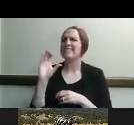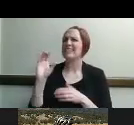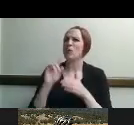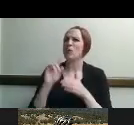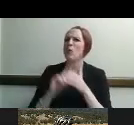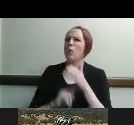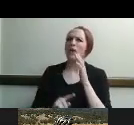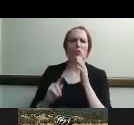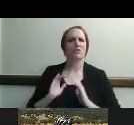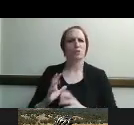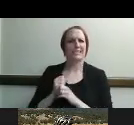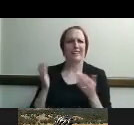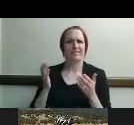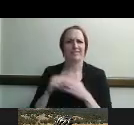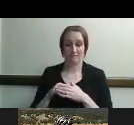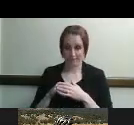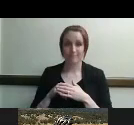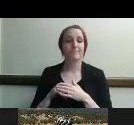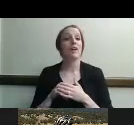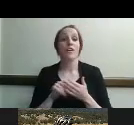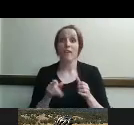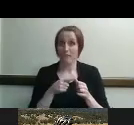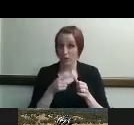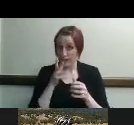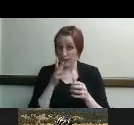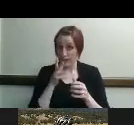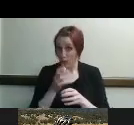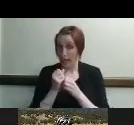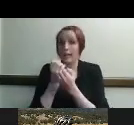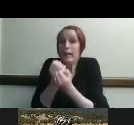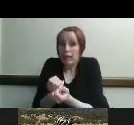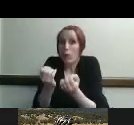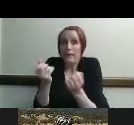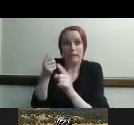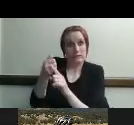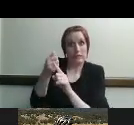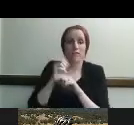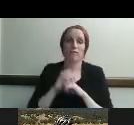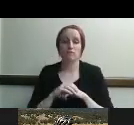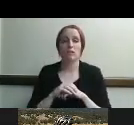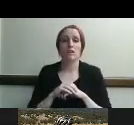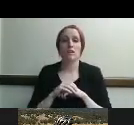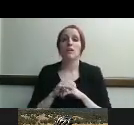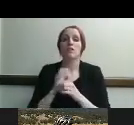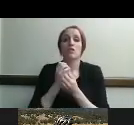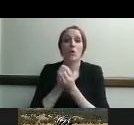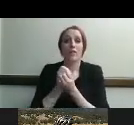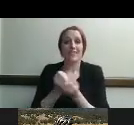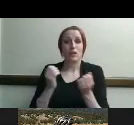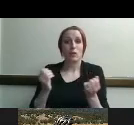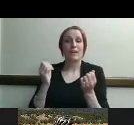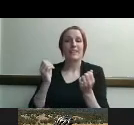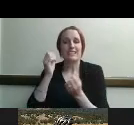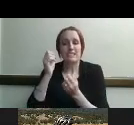equipment and that equipment meets the consumers needs for distance communication that might be